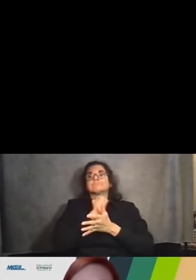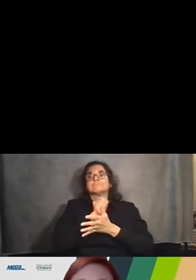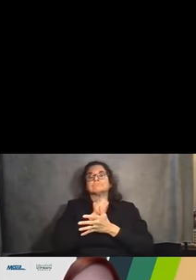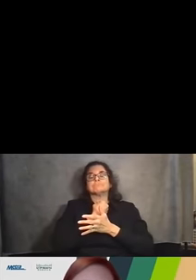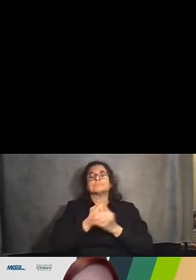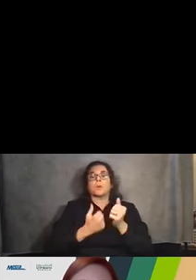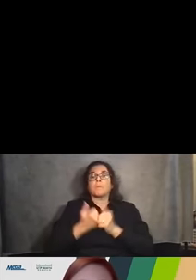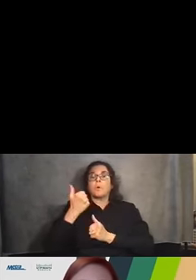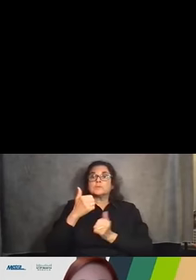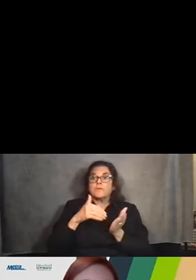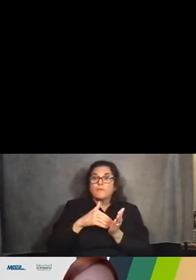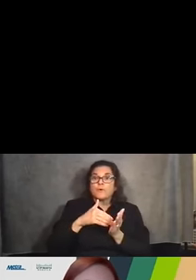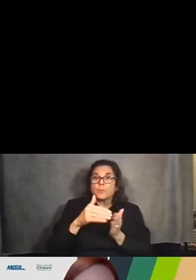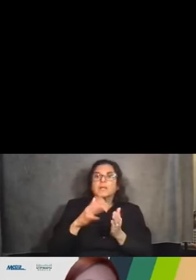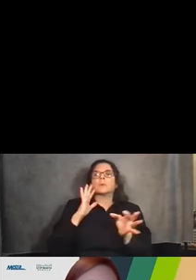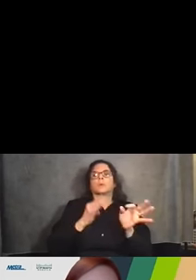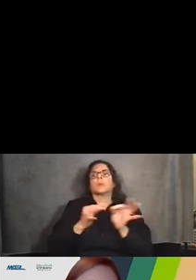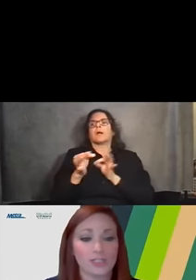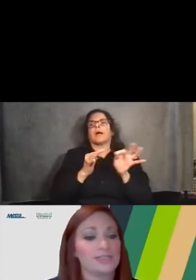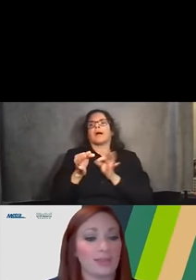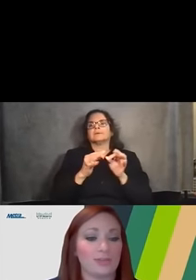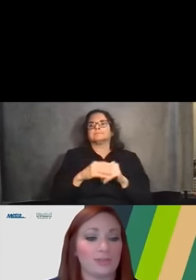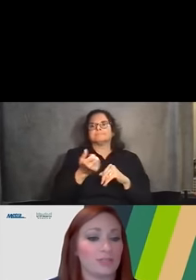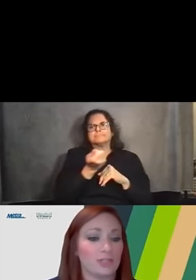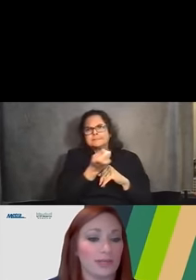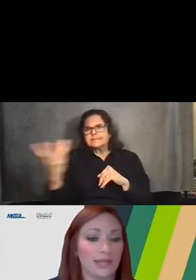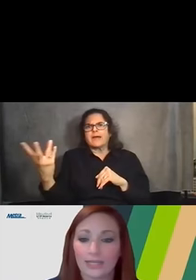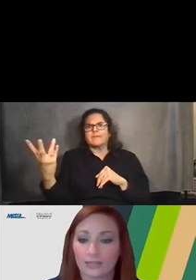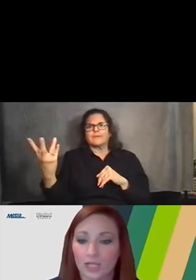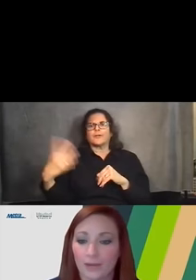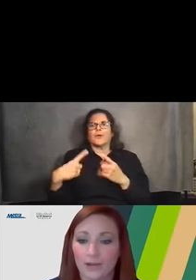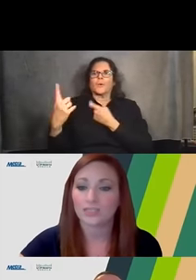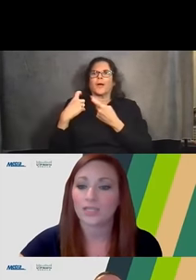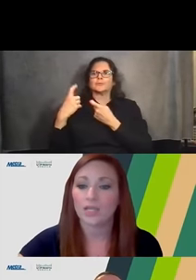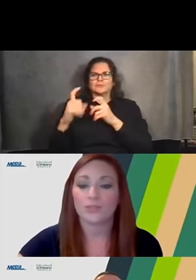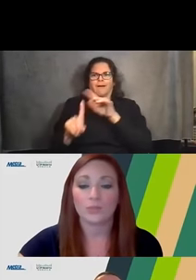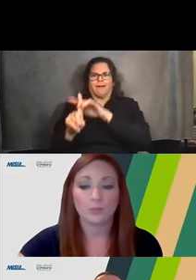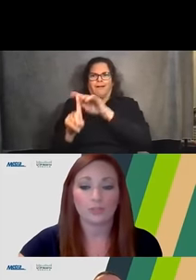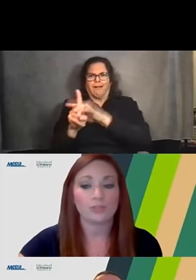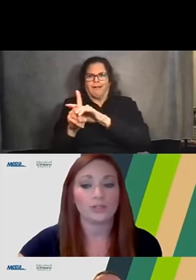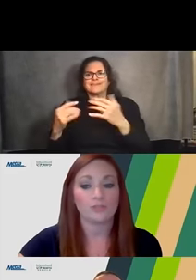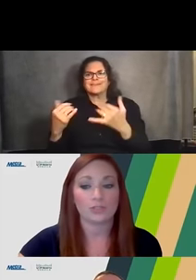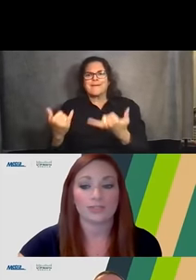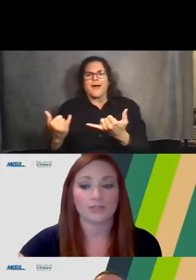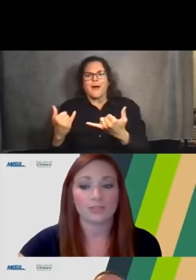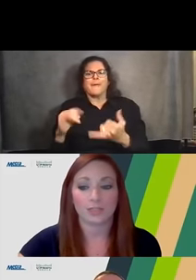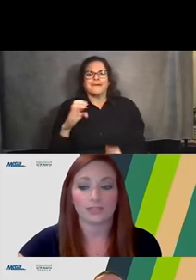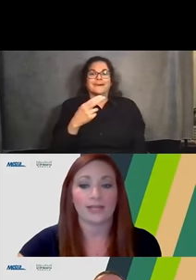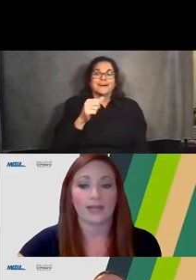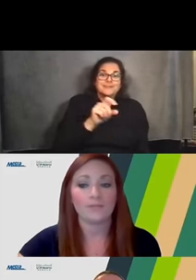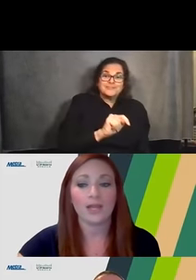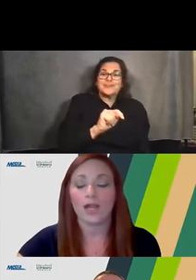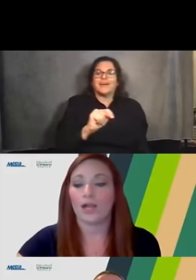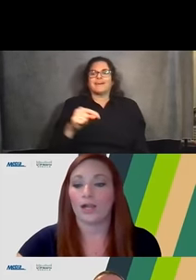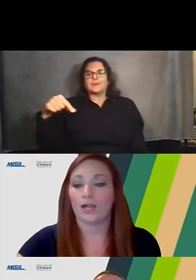asked first. And I do see a bunch of questions came through the Q&A and the chat box. So we will try to address those during